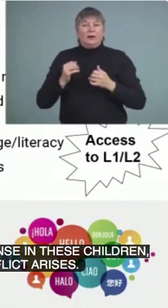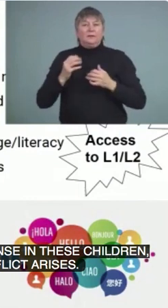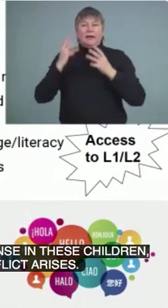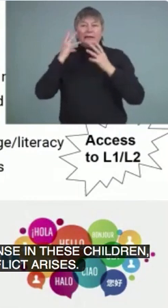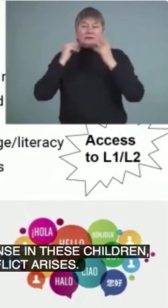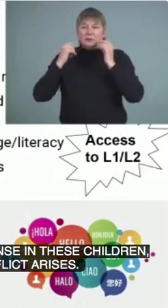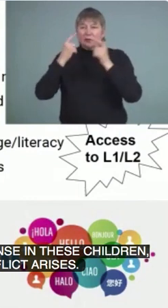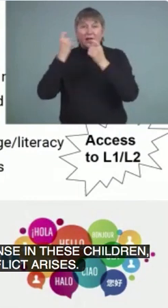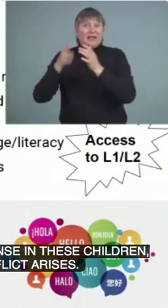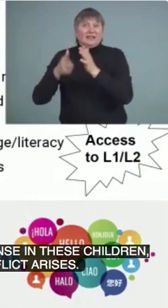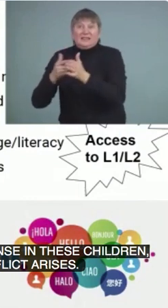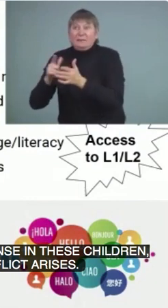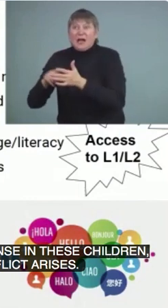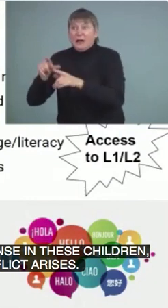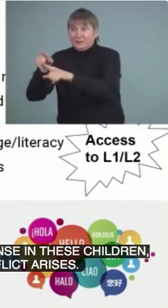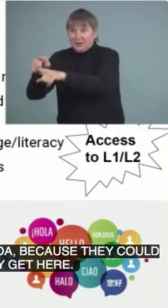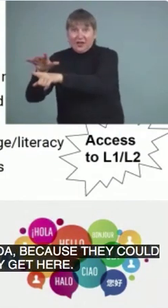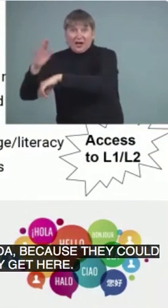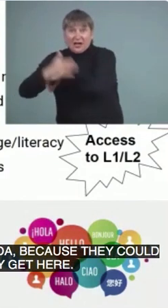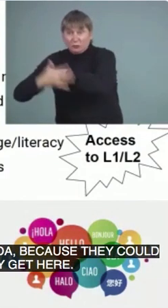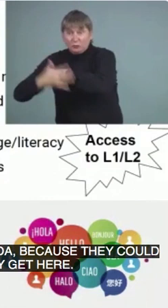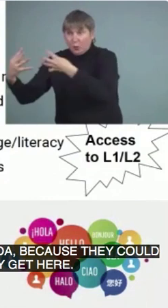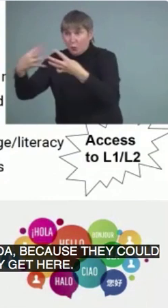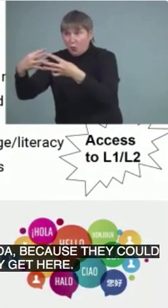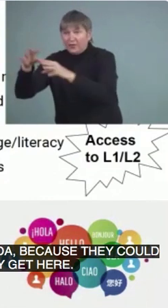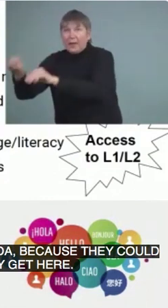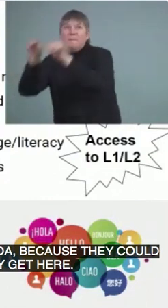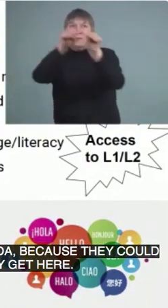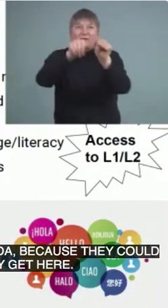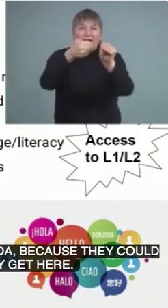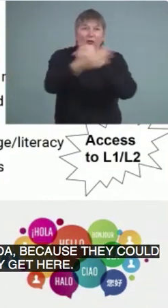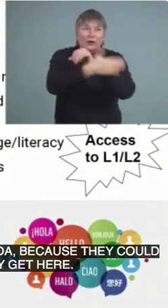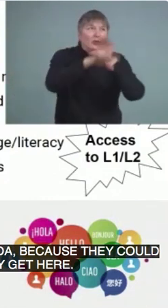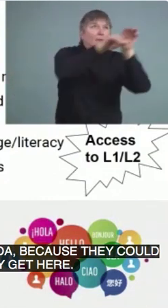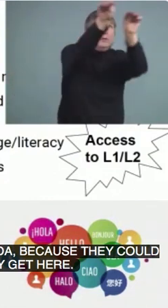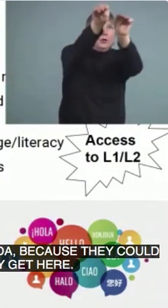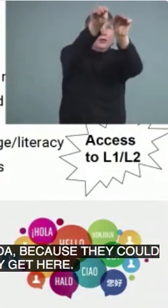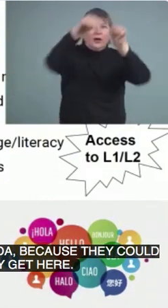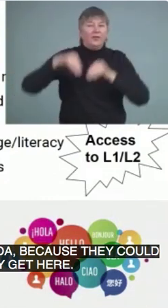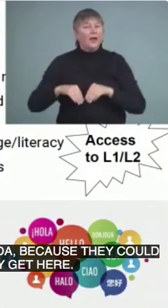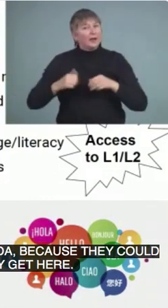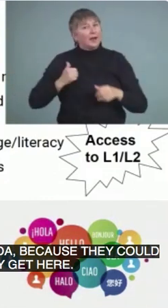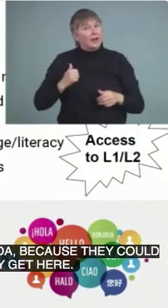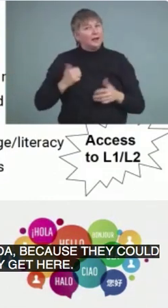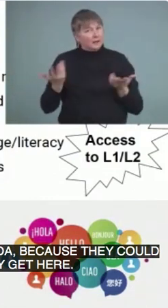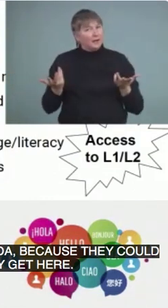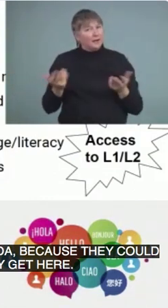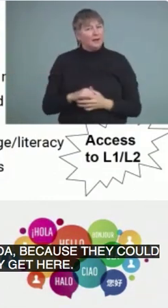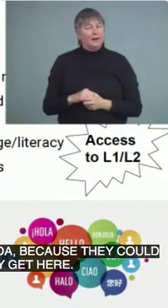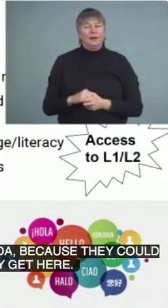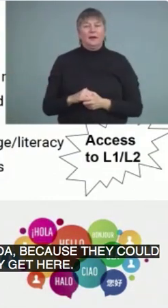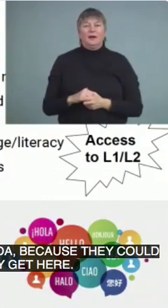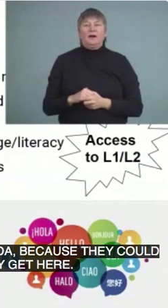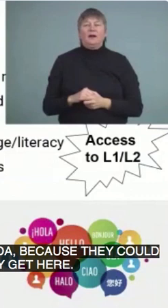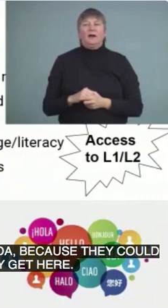before they get here. It can also, in their journey experience, they could also have traumatizing experiences